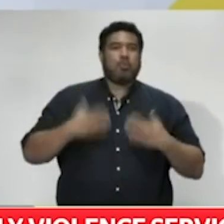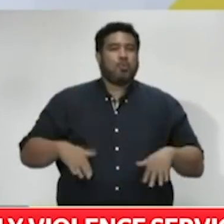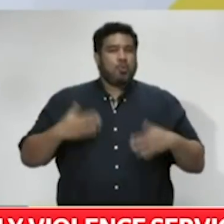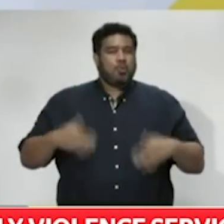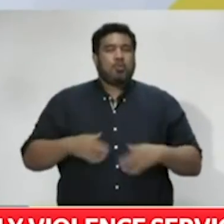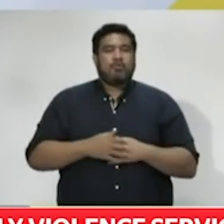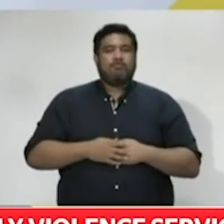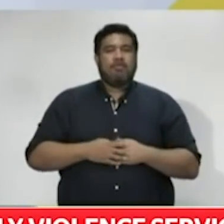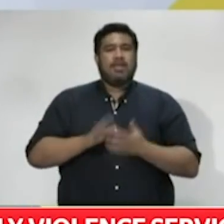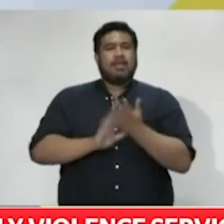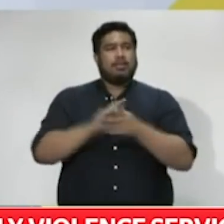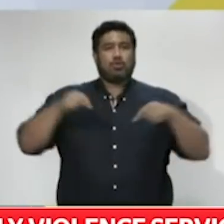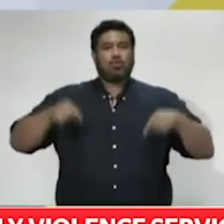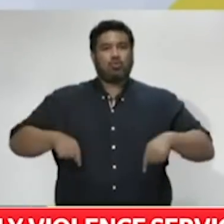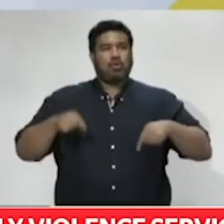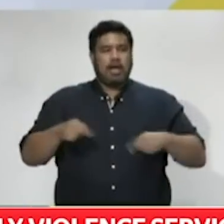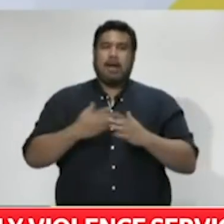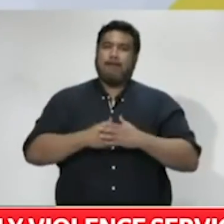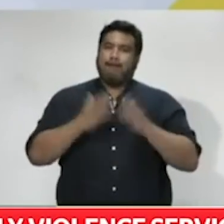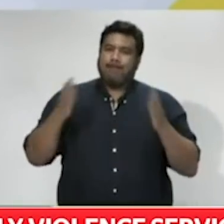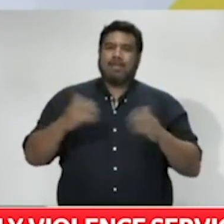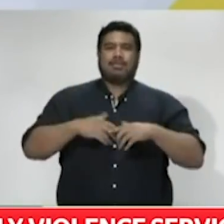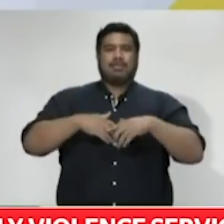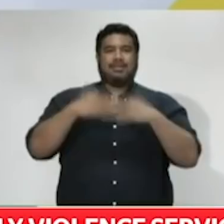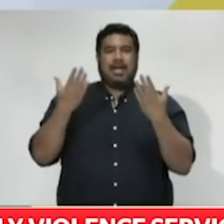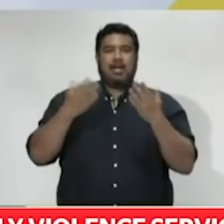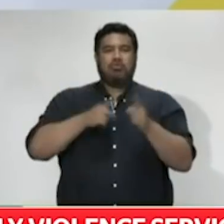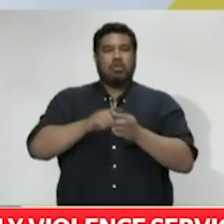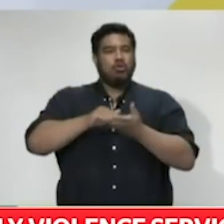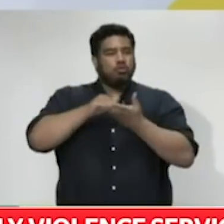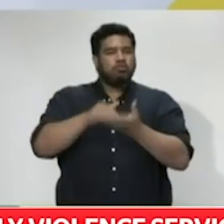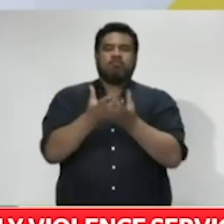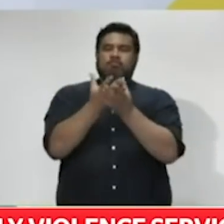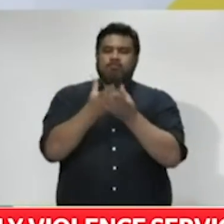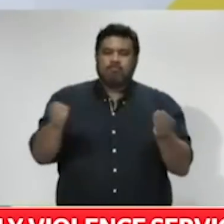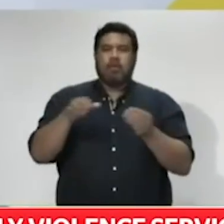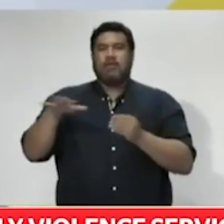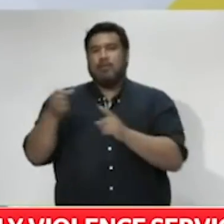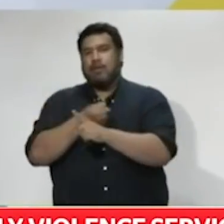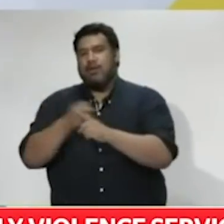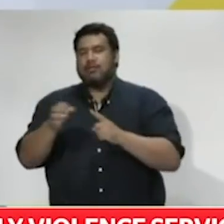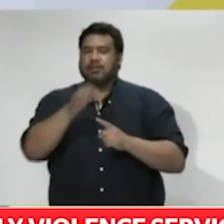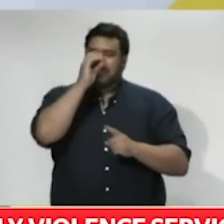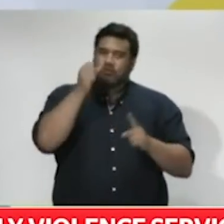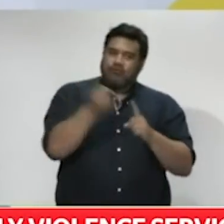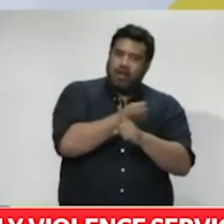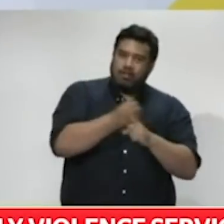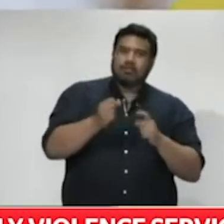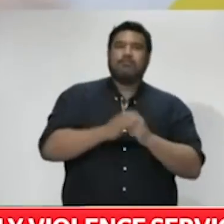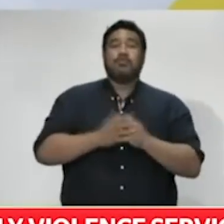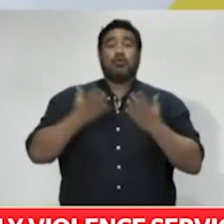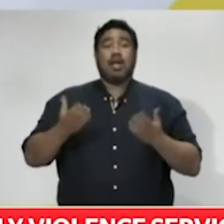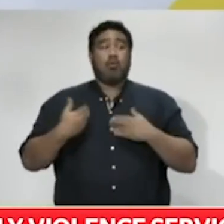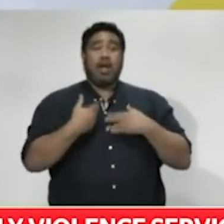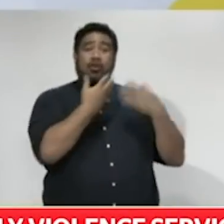in time in our work towards ending family and sexual violence. And to speak to the specific package in more